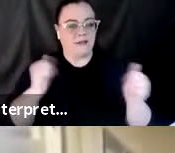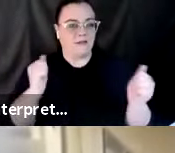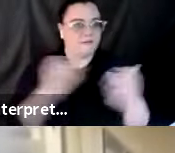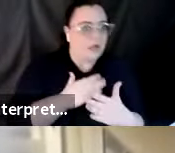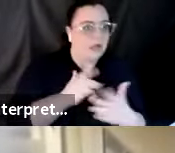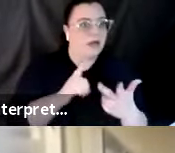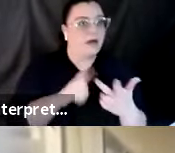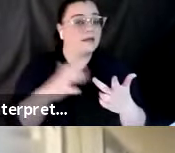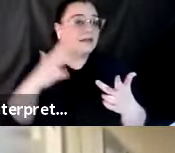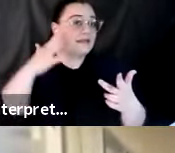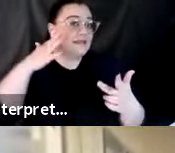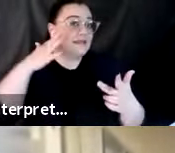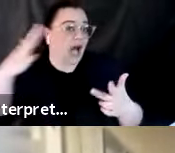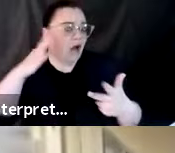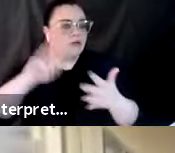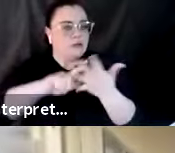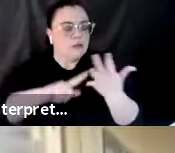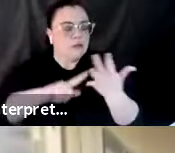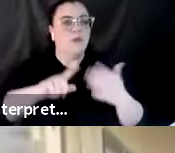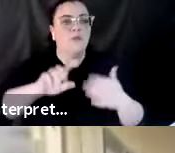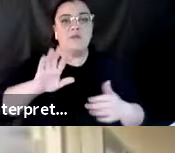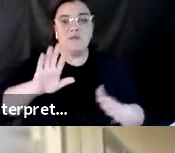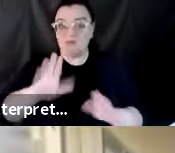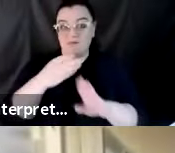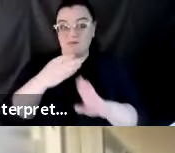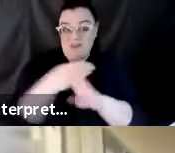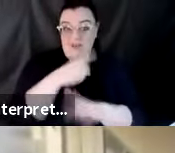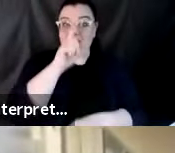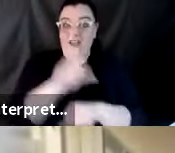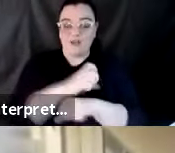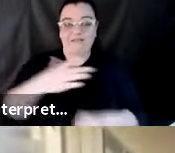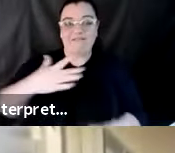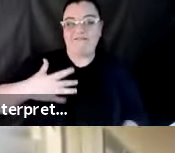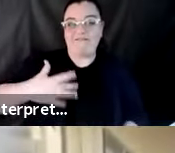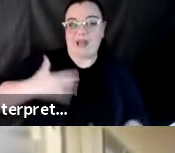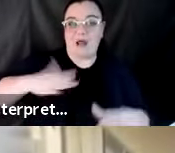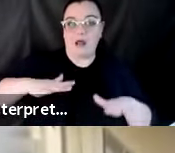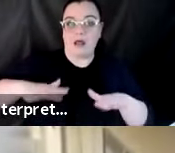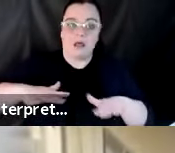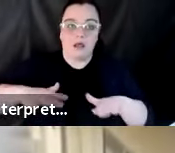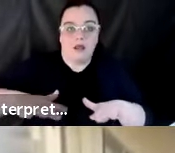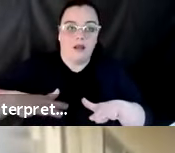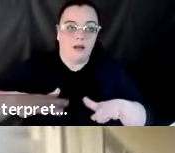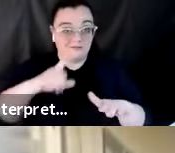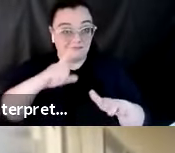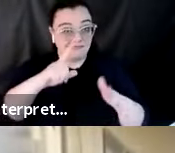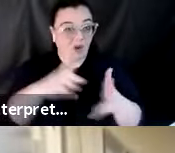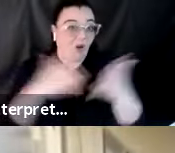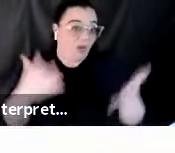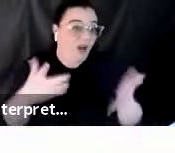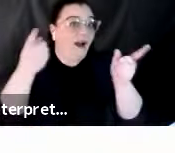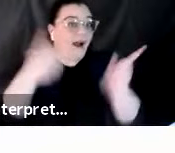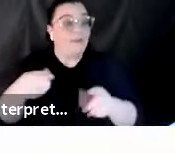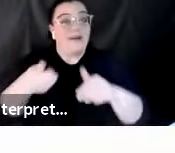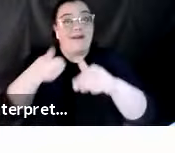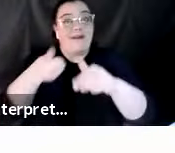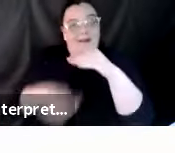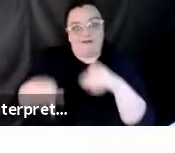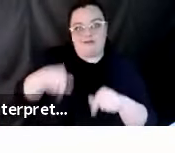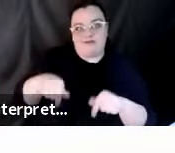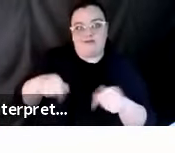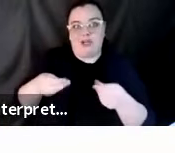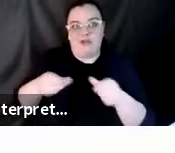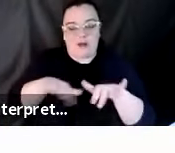the sounds and all that. But before we can feel those earthquakes, there's a lot of stuff going on right underneath our feet. And